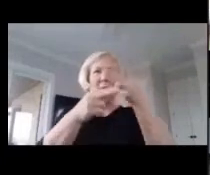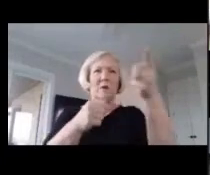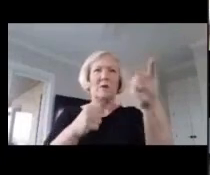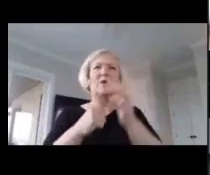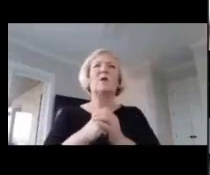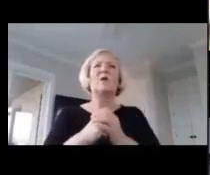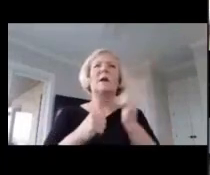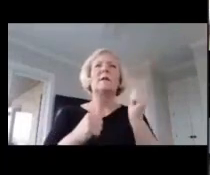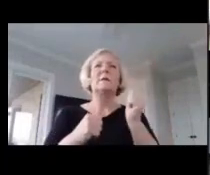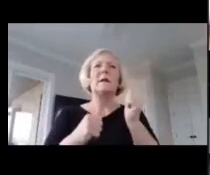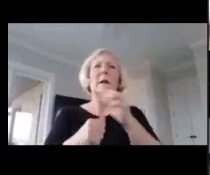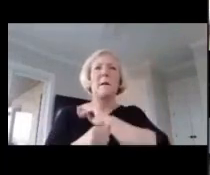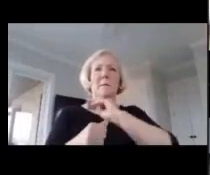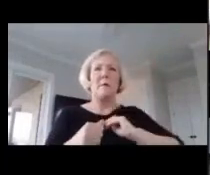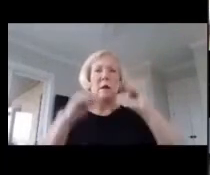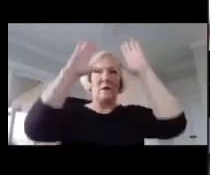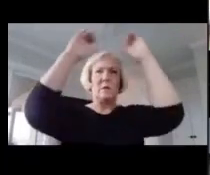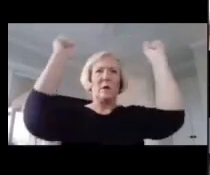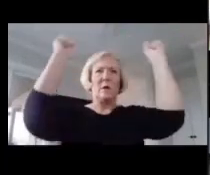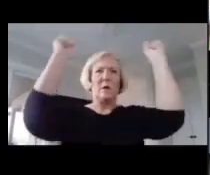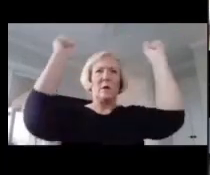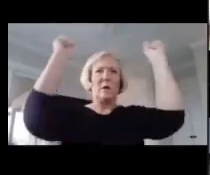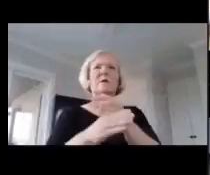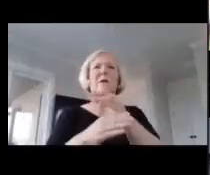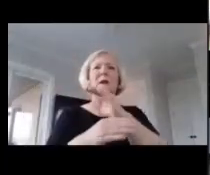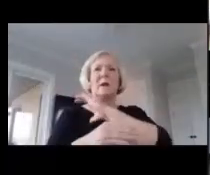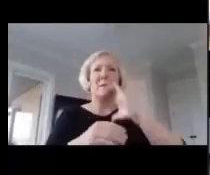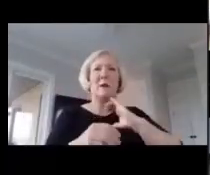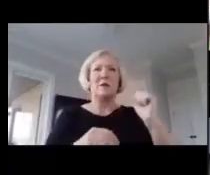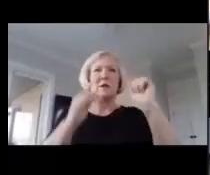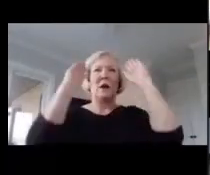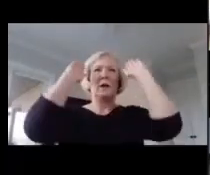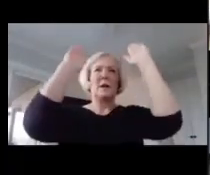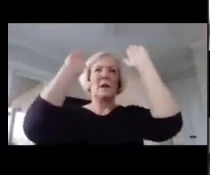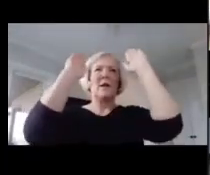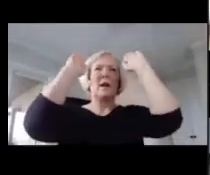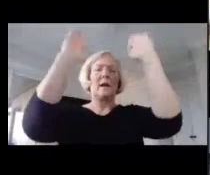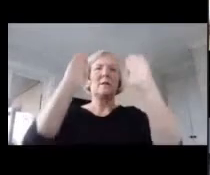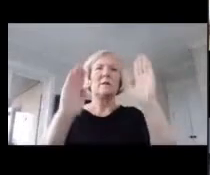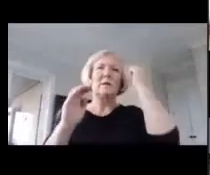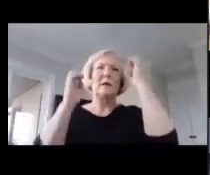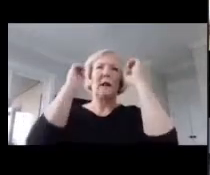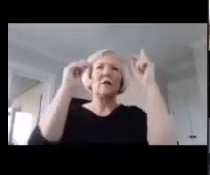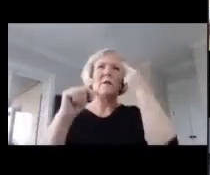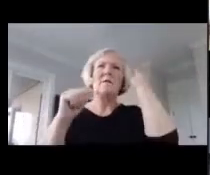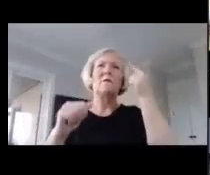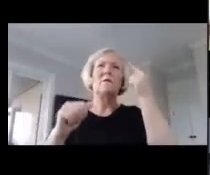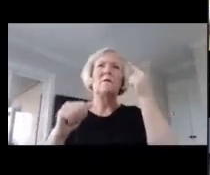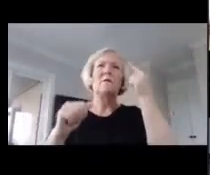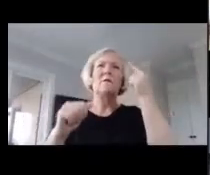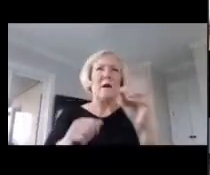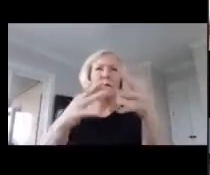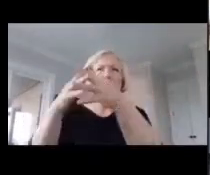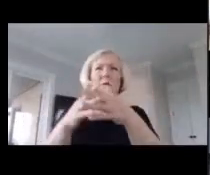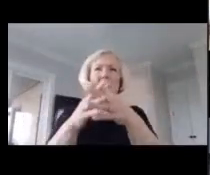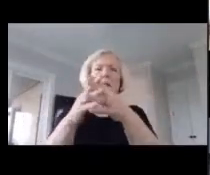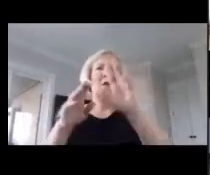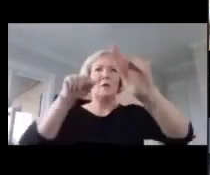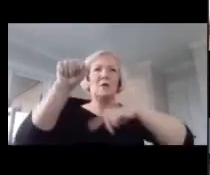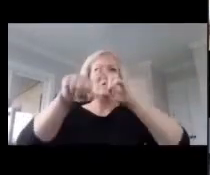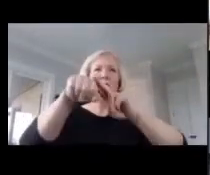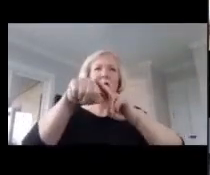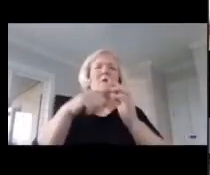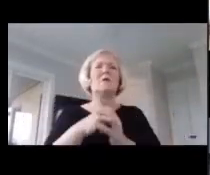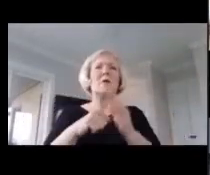of the President's Advisory Commission on Education Excellence for African Americans. She joined the National Board from the Engineering and